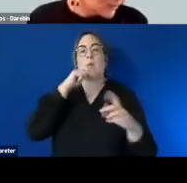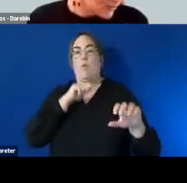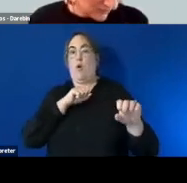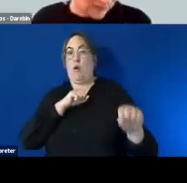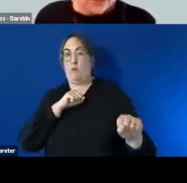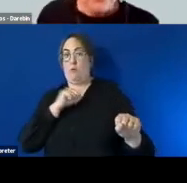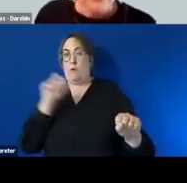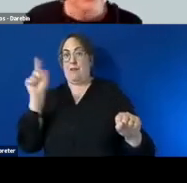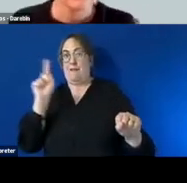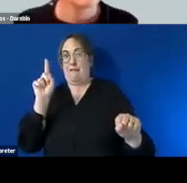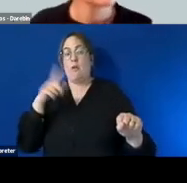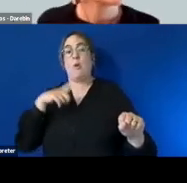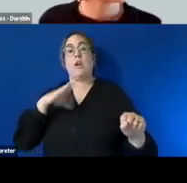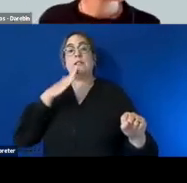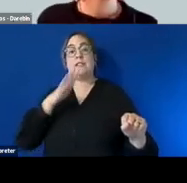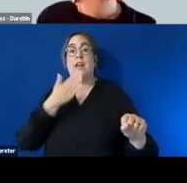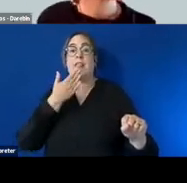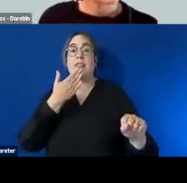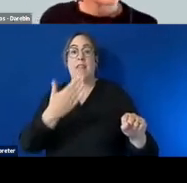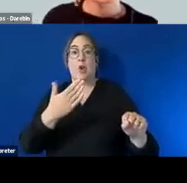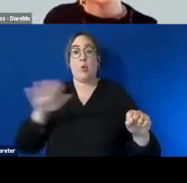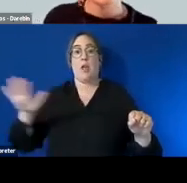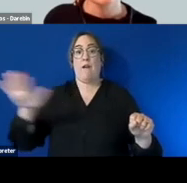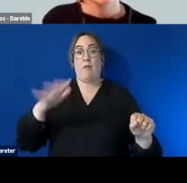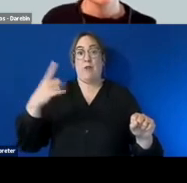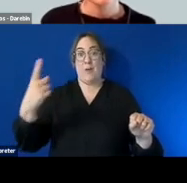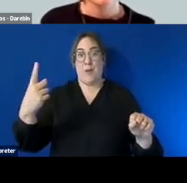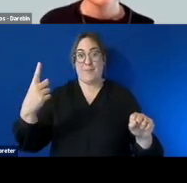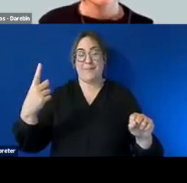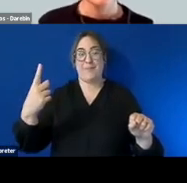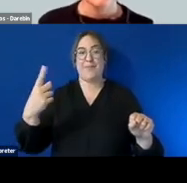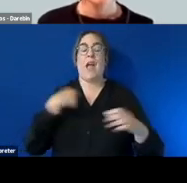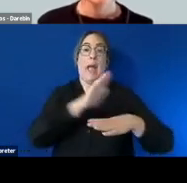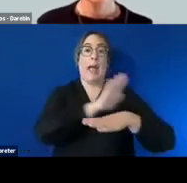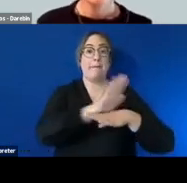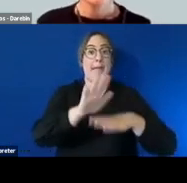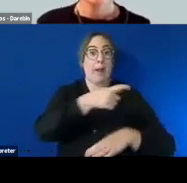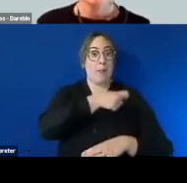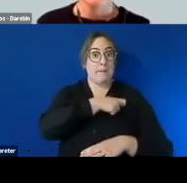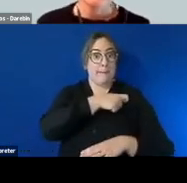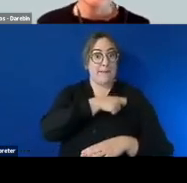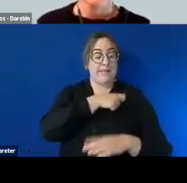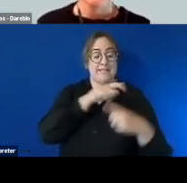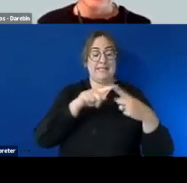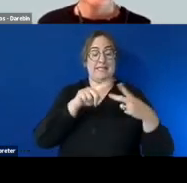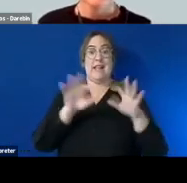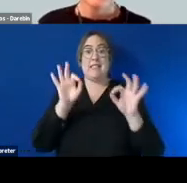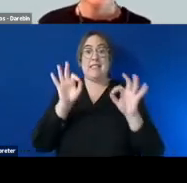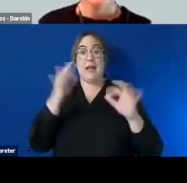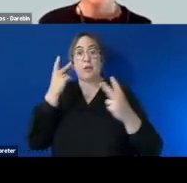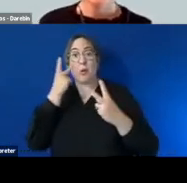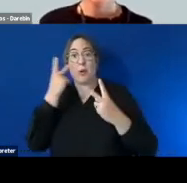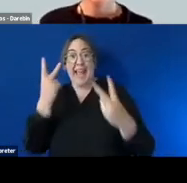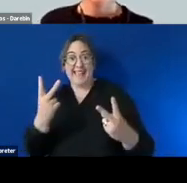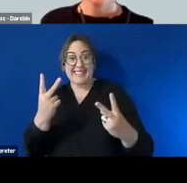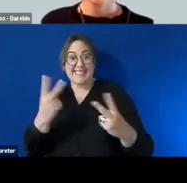uh because i want to say thank you to everyone uh particularly our panel members um our special guests um